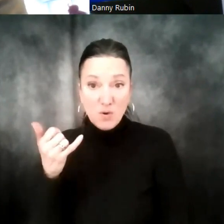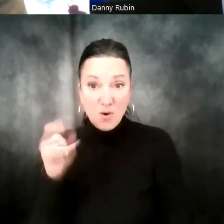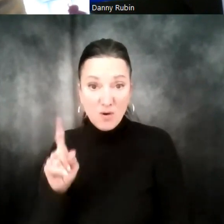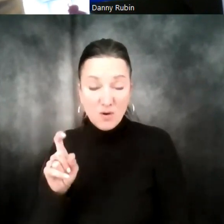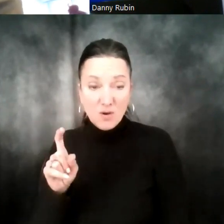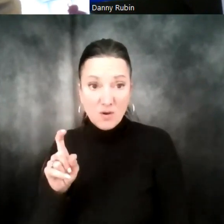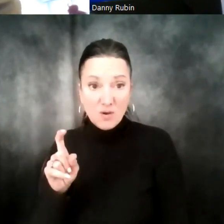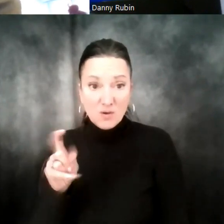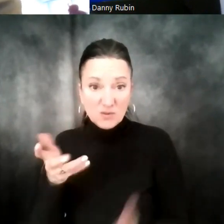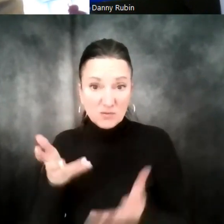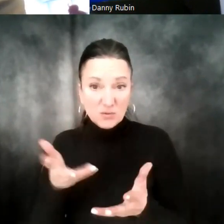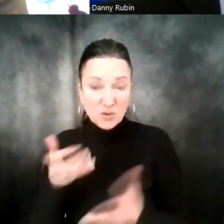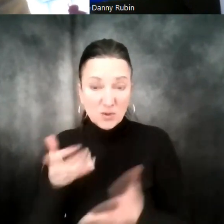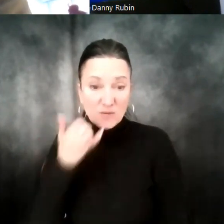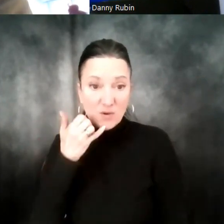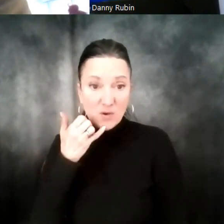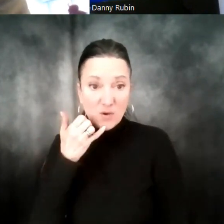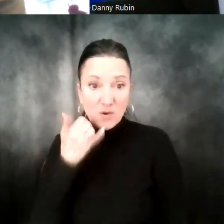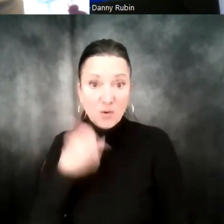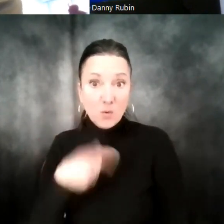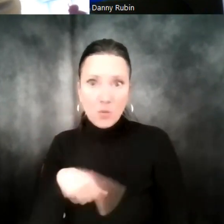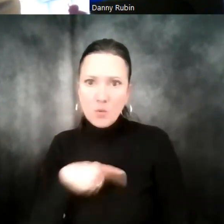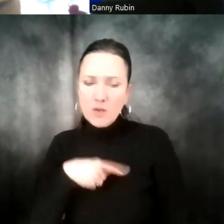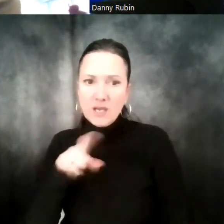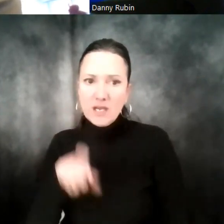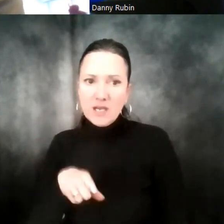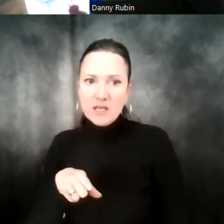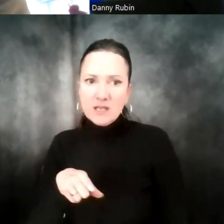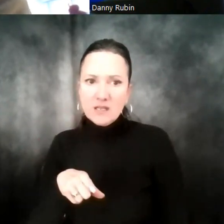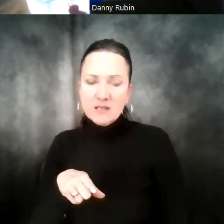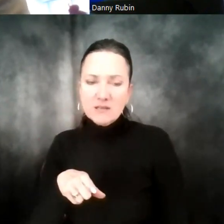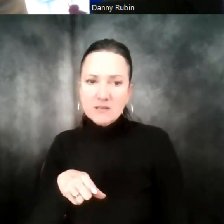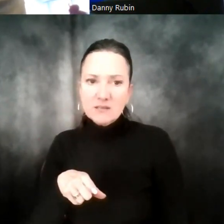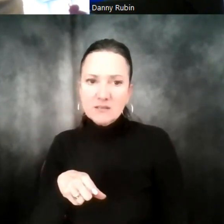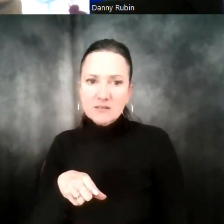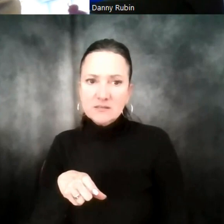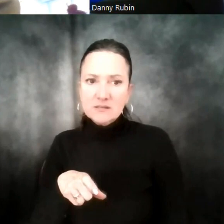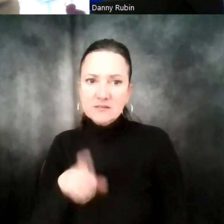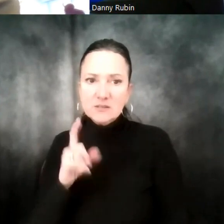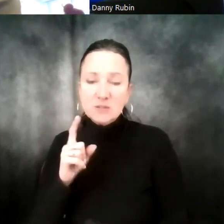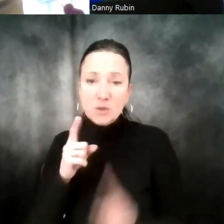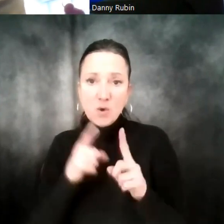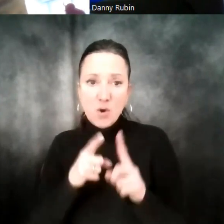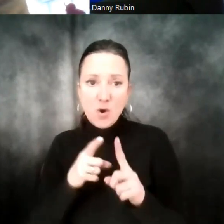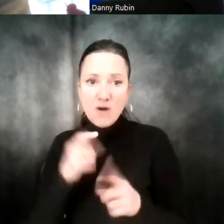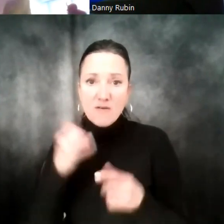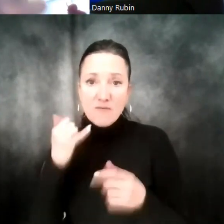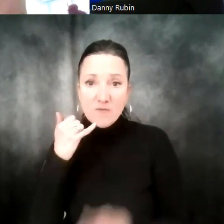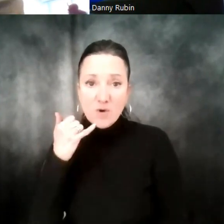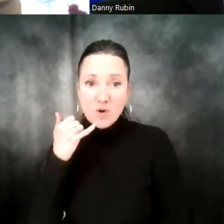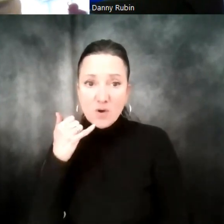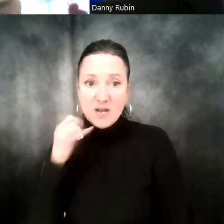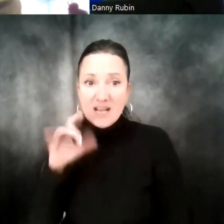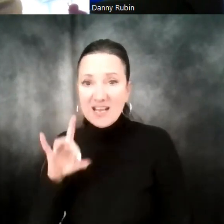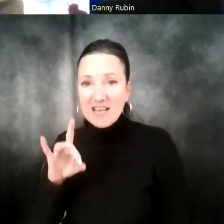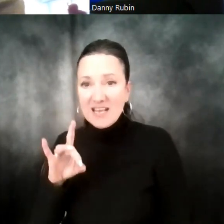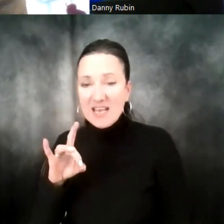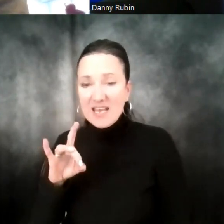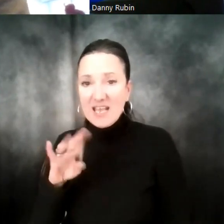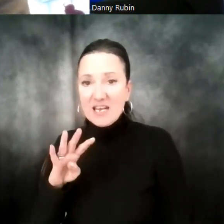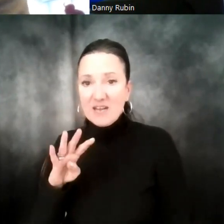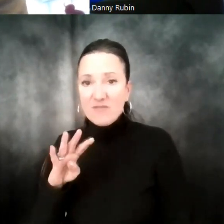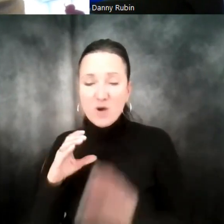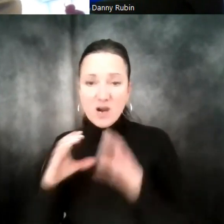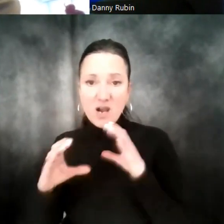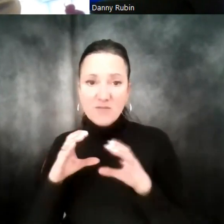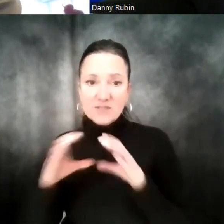and speak on the phone? We have to call. We have a goal of calling, having 84 conversations a month.